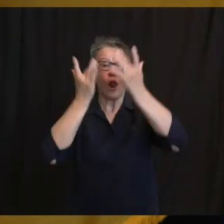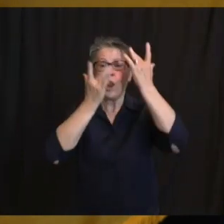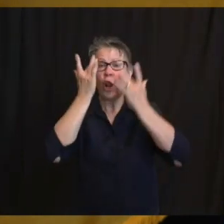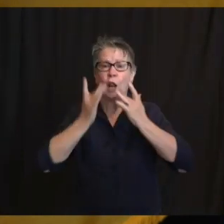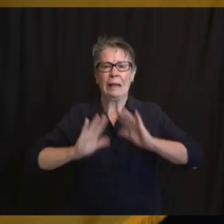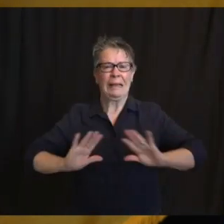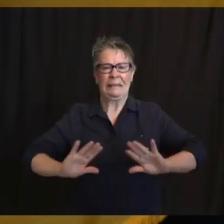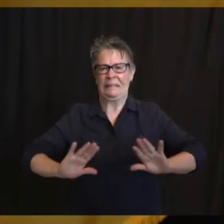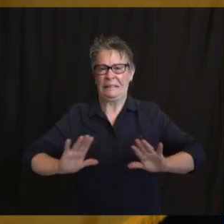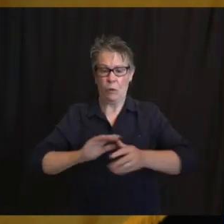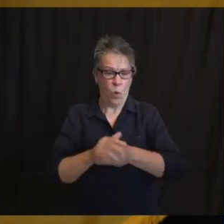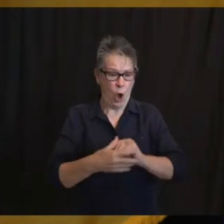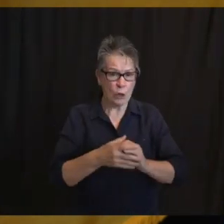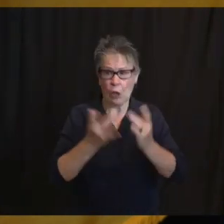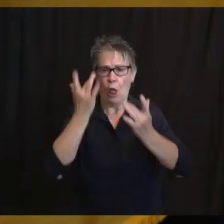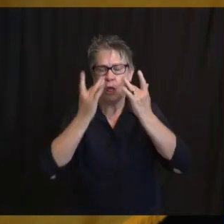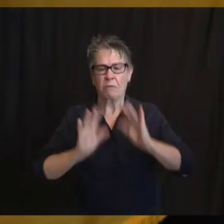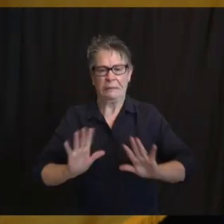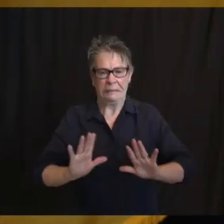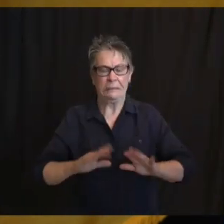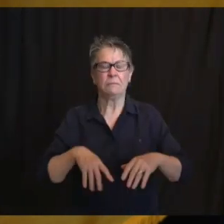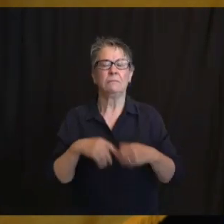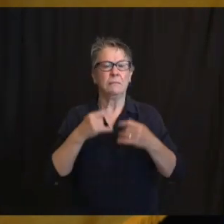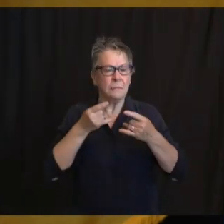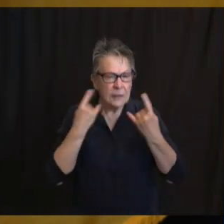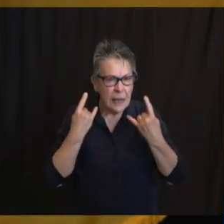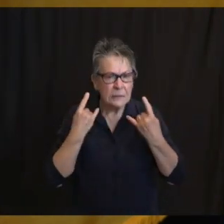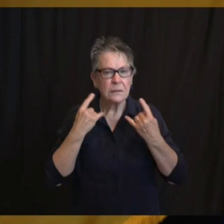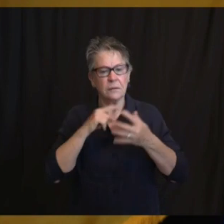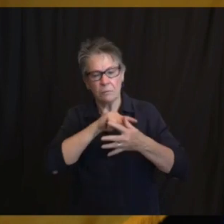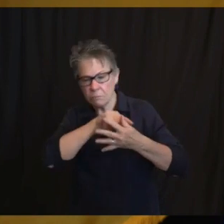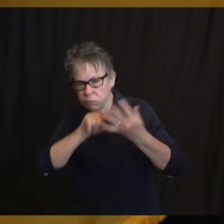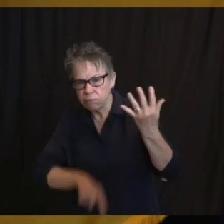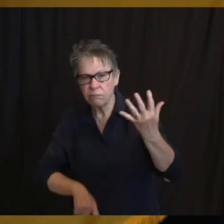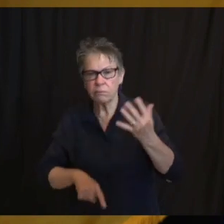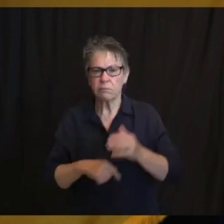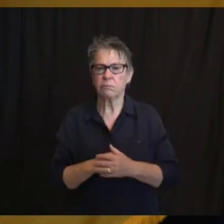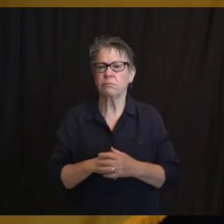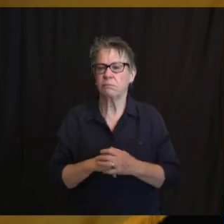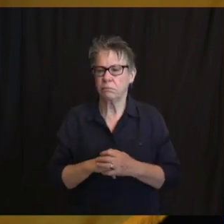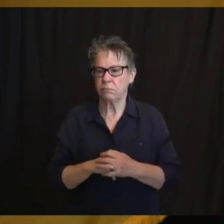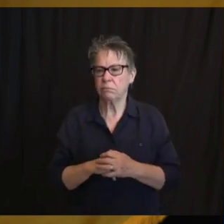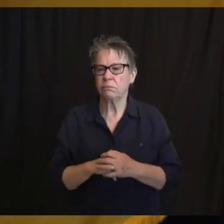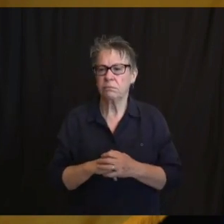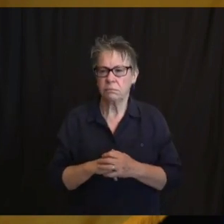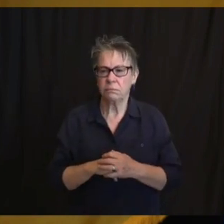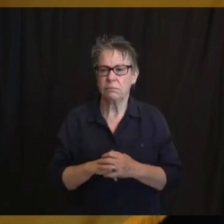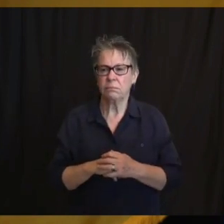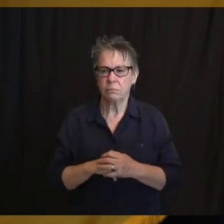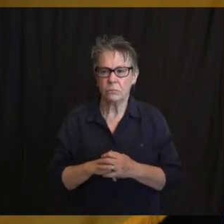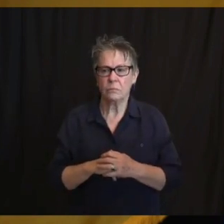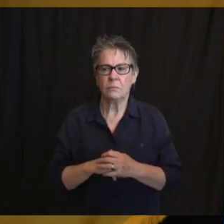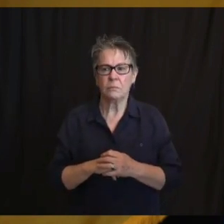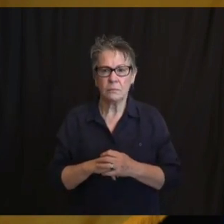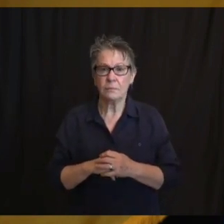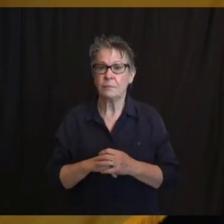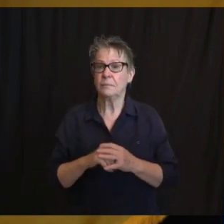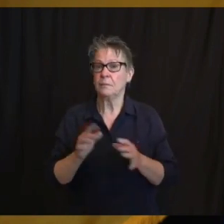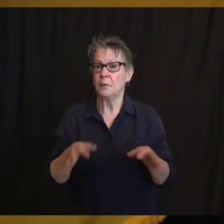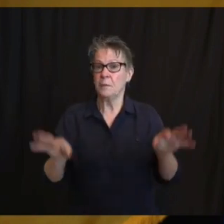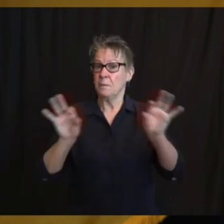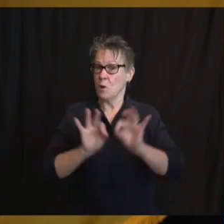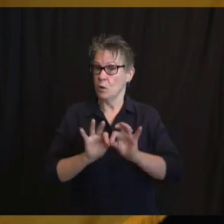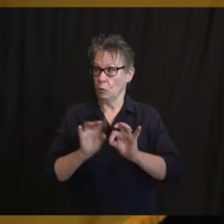hands and with unmorshed gloves. Ensure you are safely distancing from others